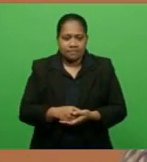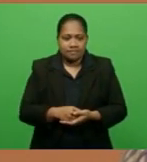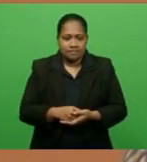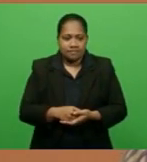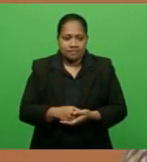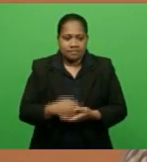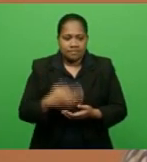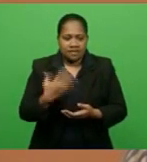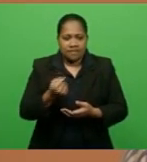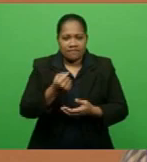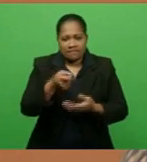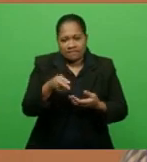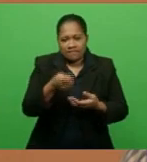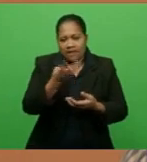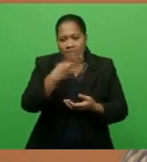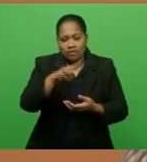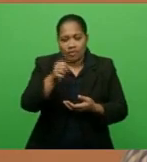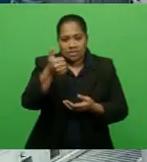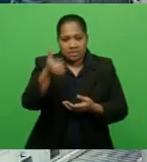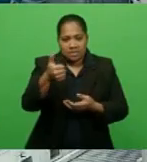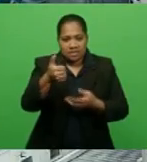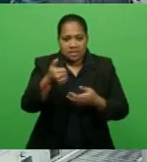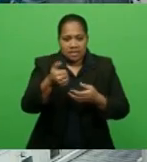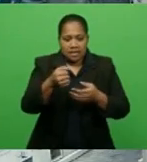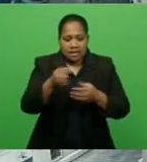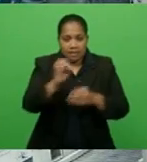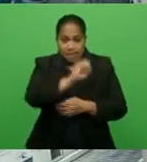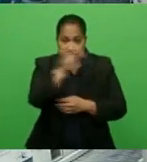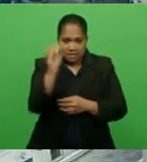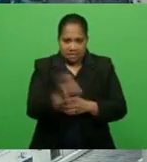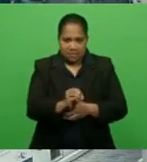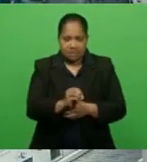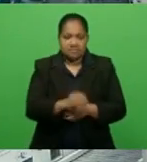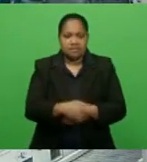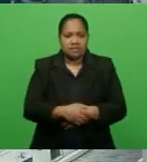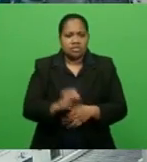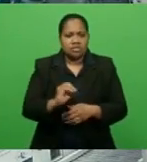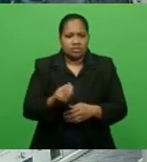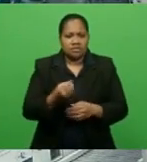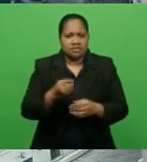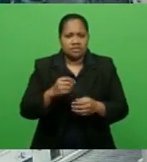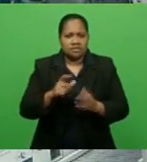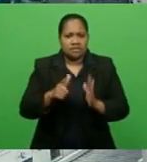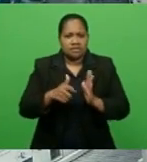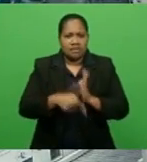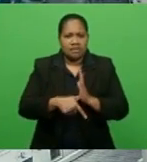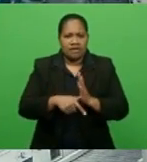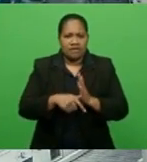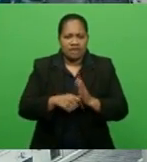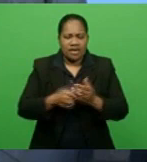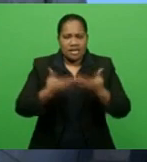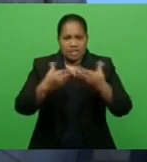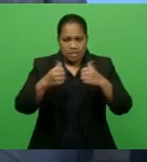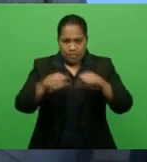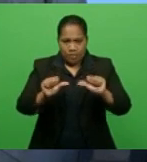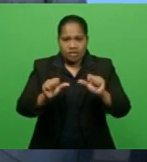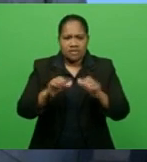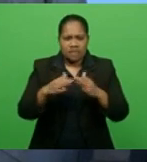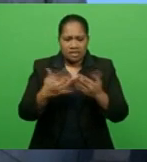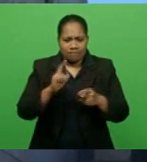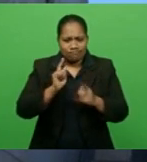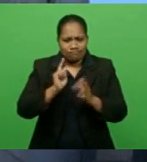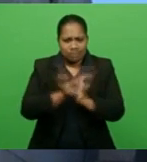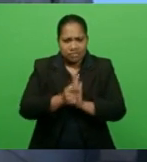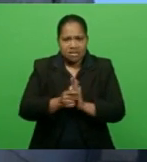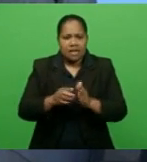% of our lending book. Ali says the term deposits are coming down fast. However, people are more interested